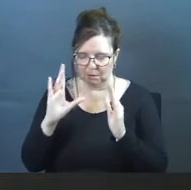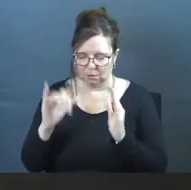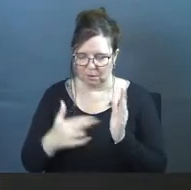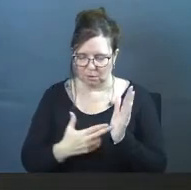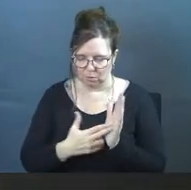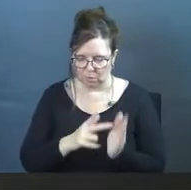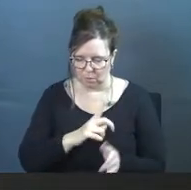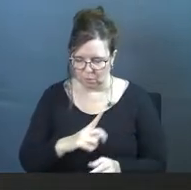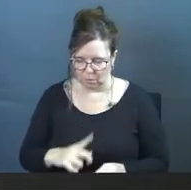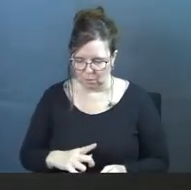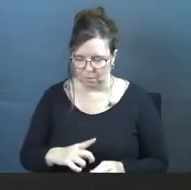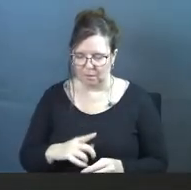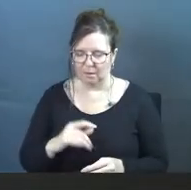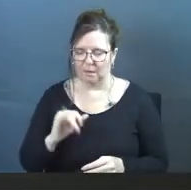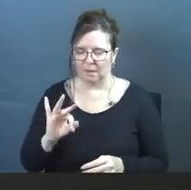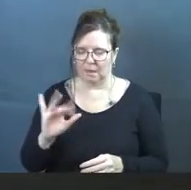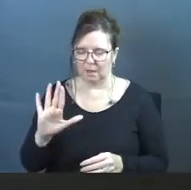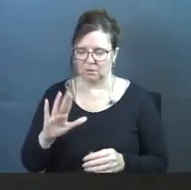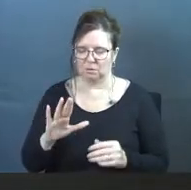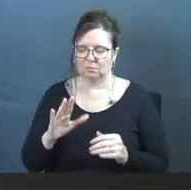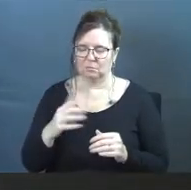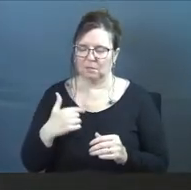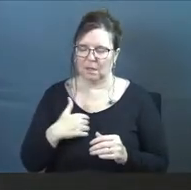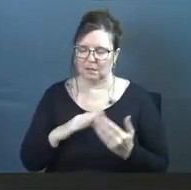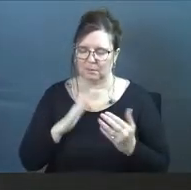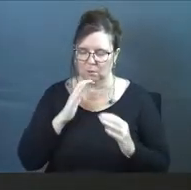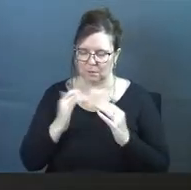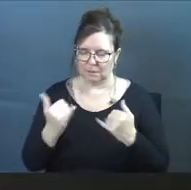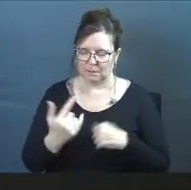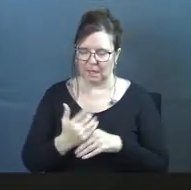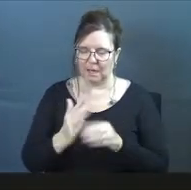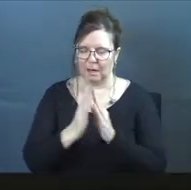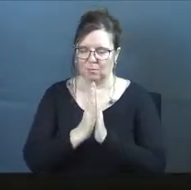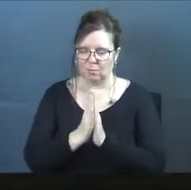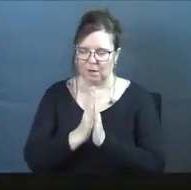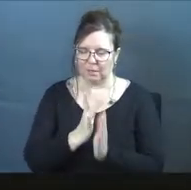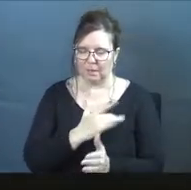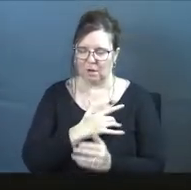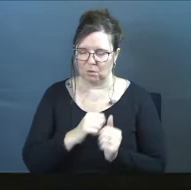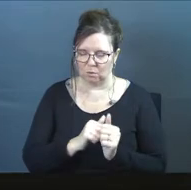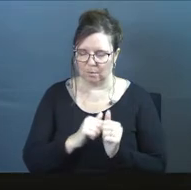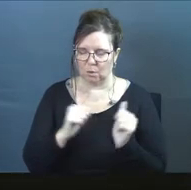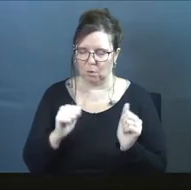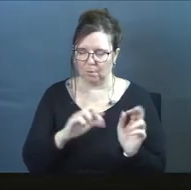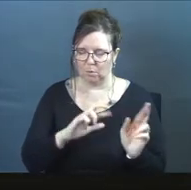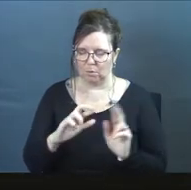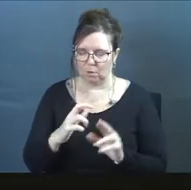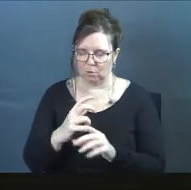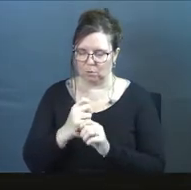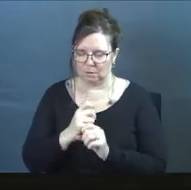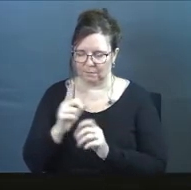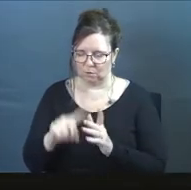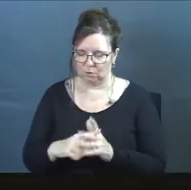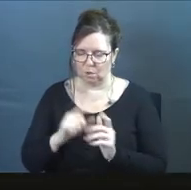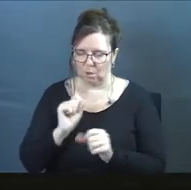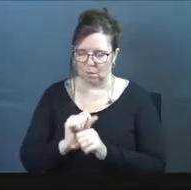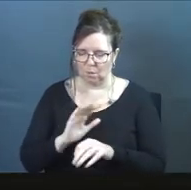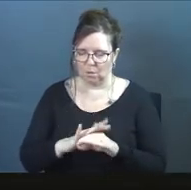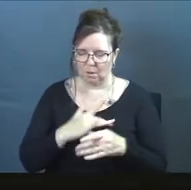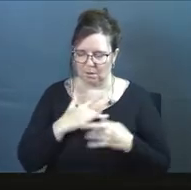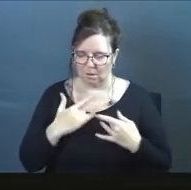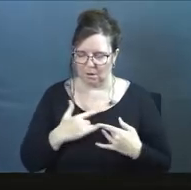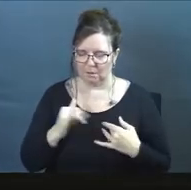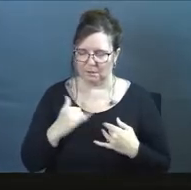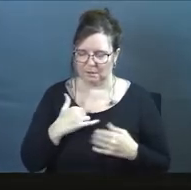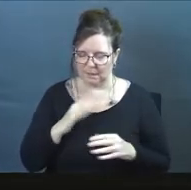that truth, Lord. And Lord, even as I'm communicating today, I'm praying that hearts would be open and ready to receive, and even you start working on the hearts